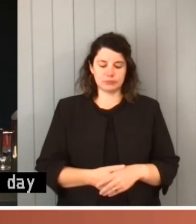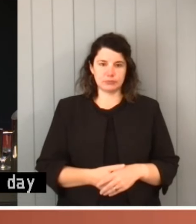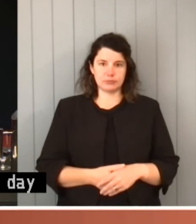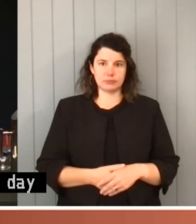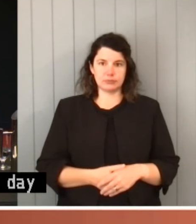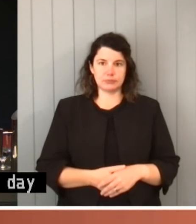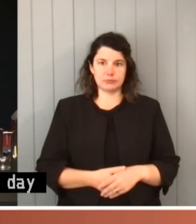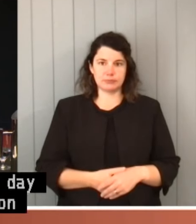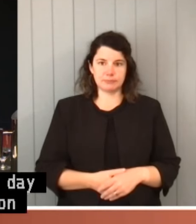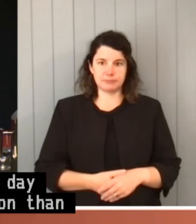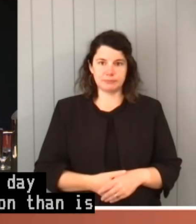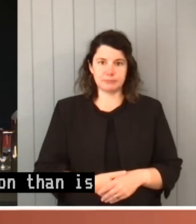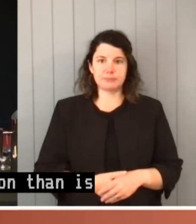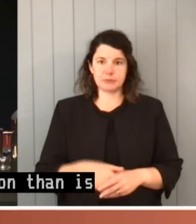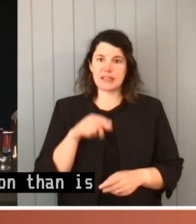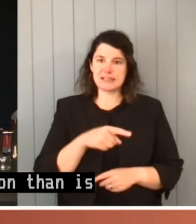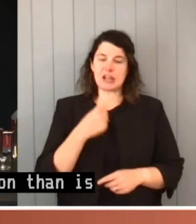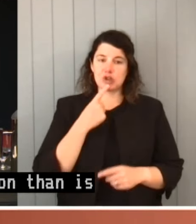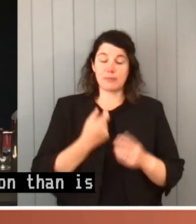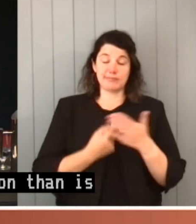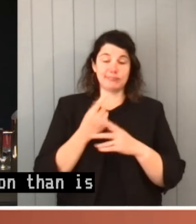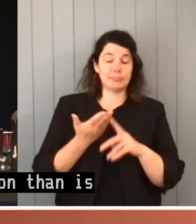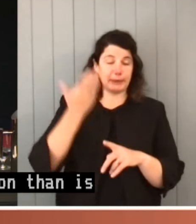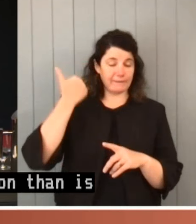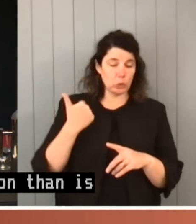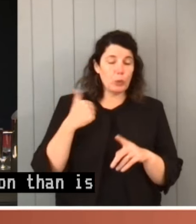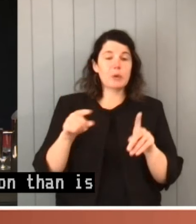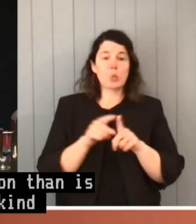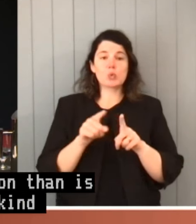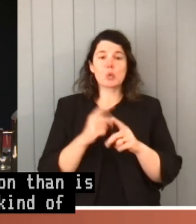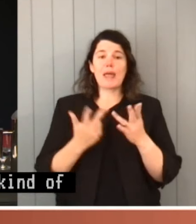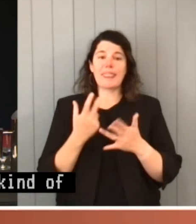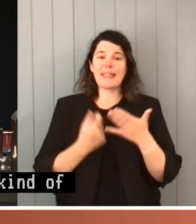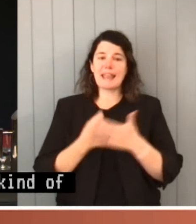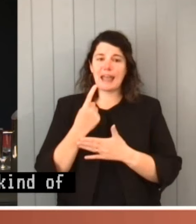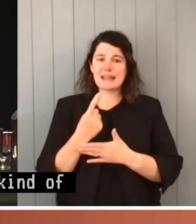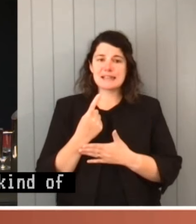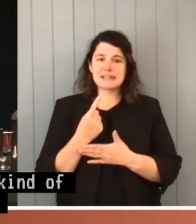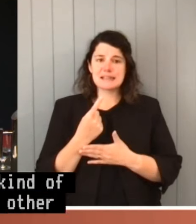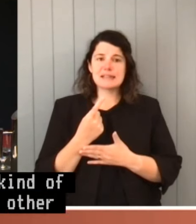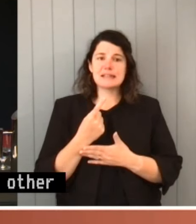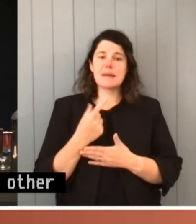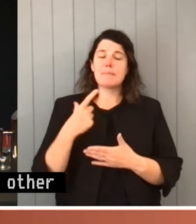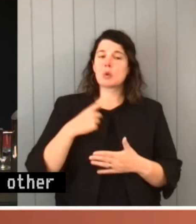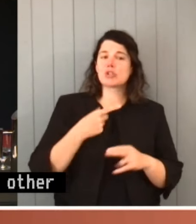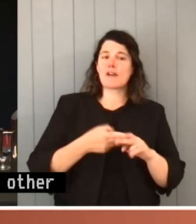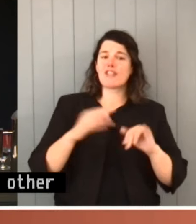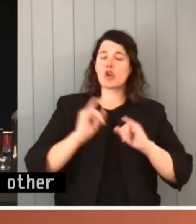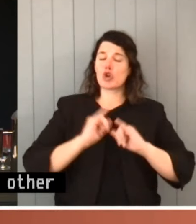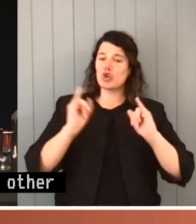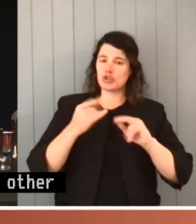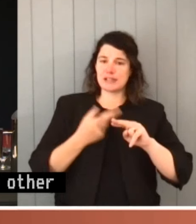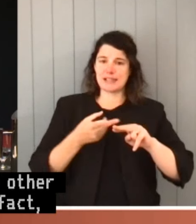that kind of precedent. We have also another case I think in Pape in fact because of the urgency of the